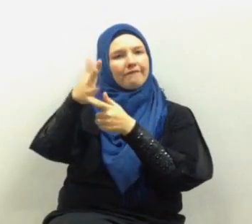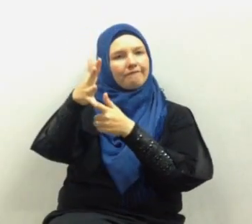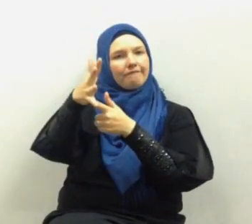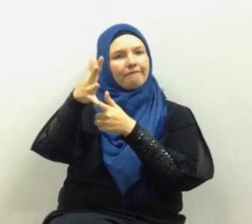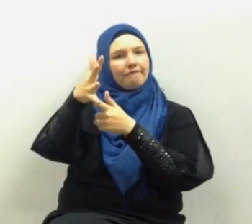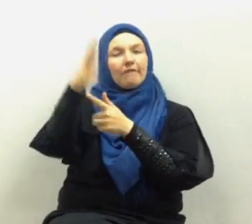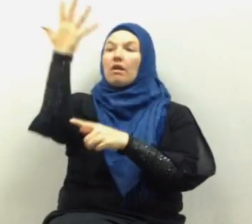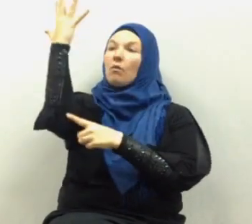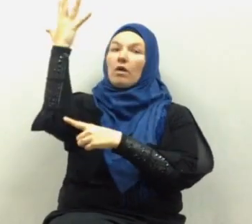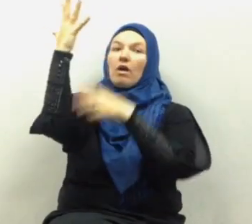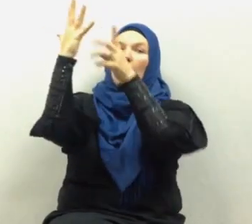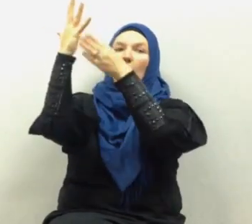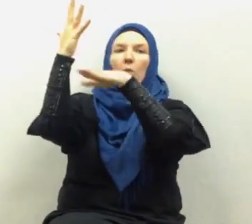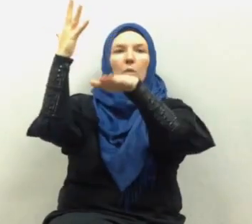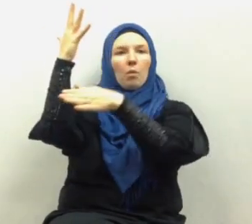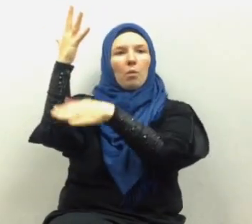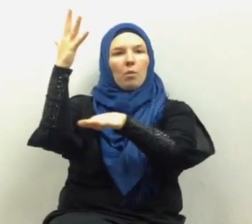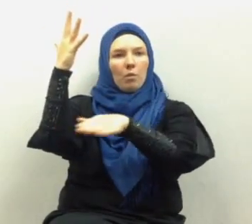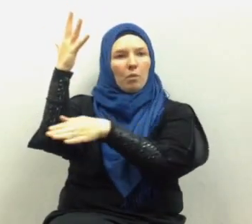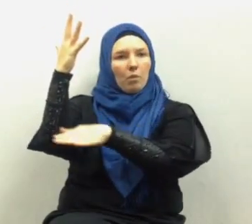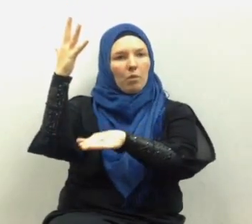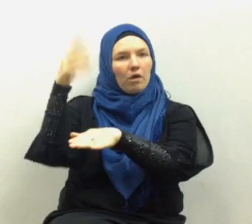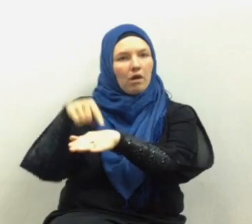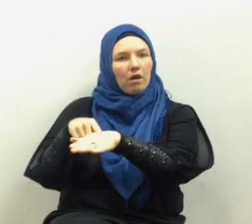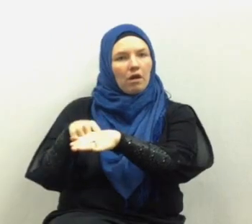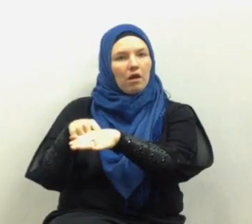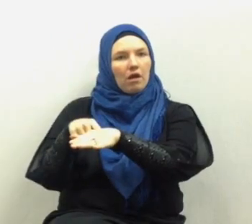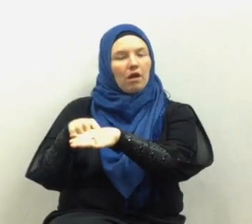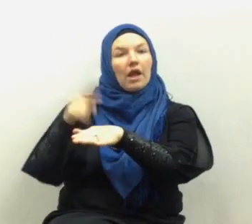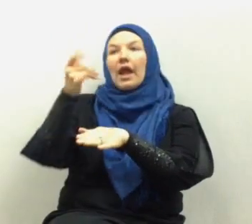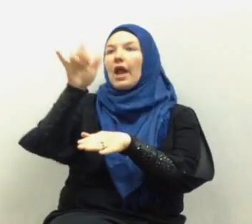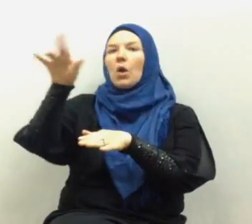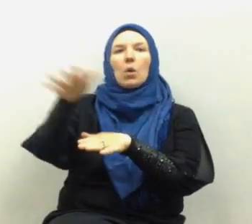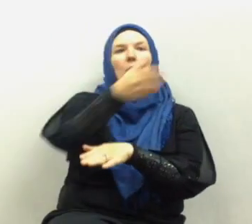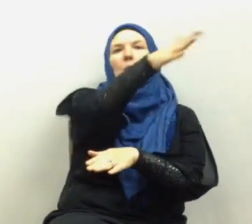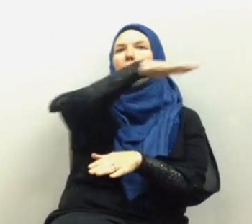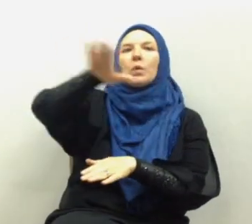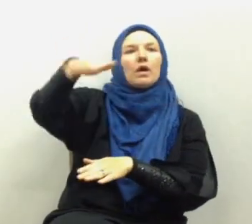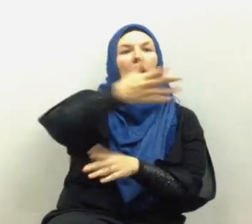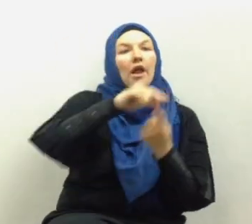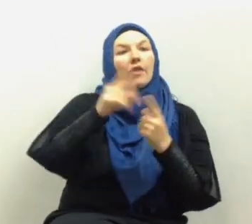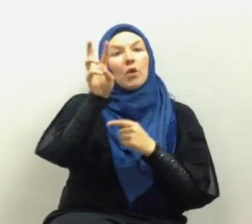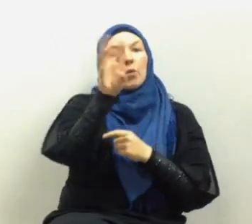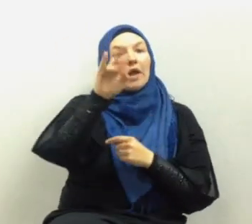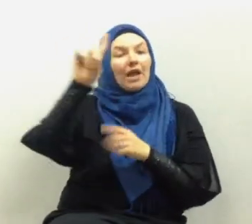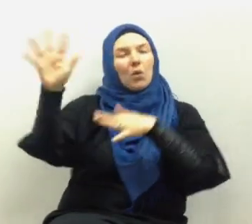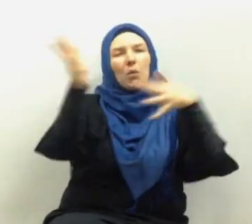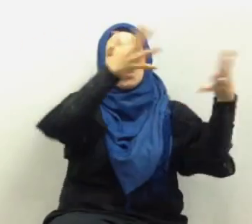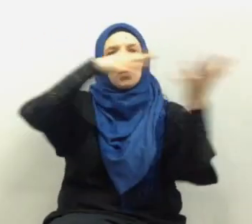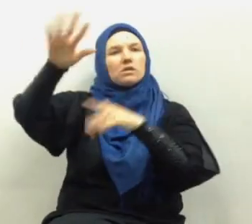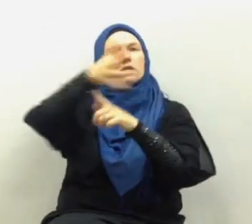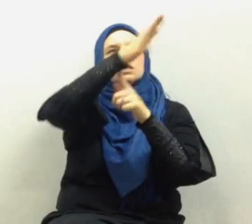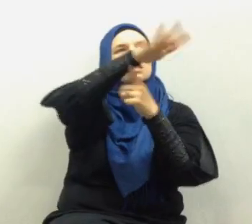it left the branch and it is being swept right and left in the air and the wind